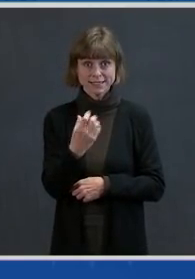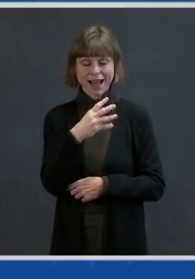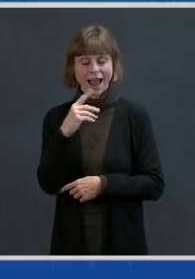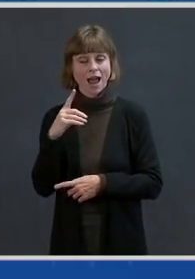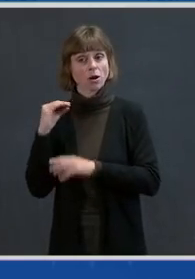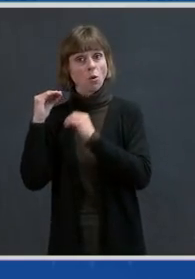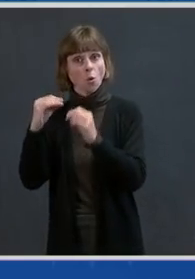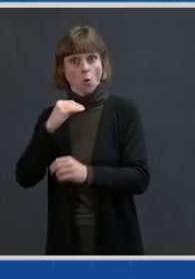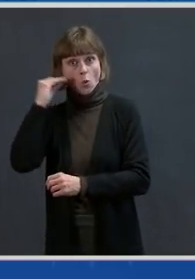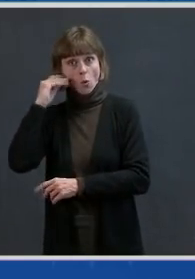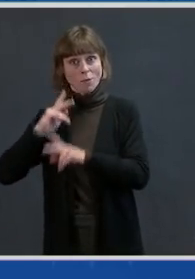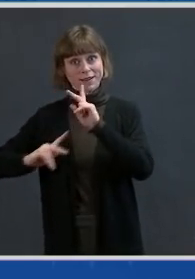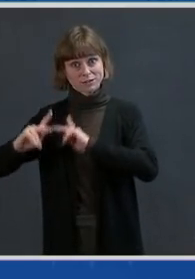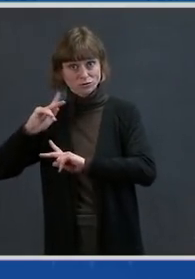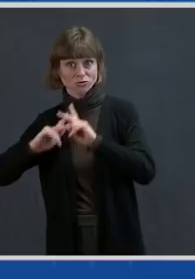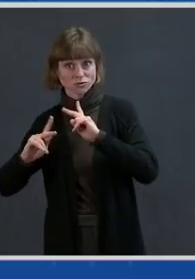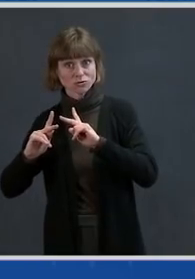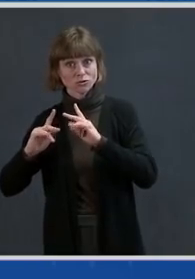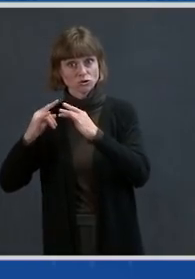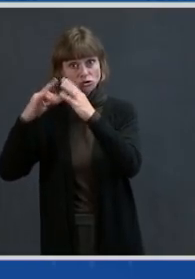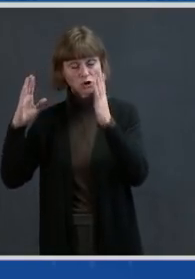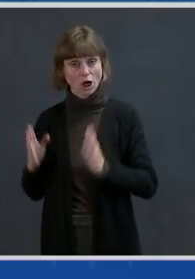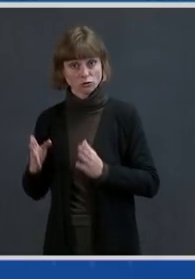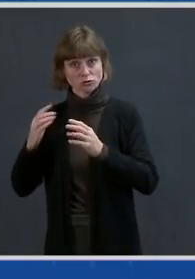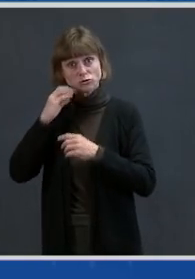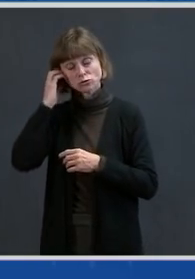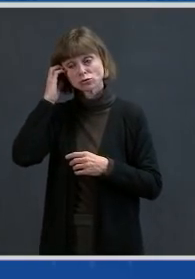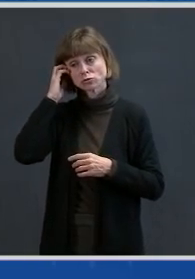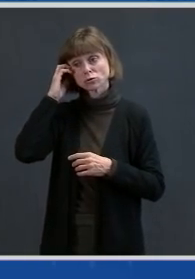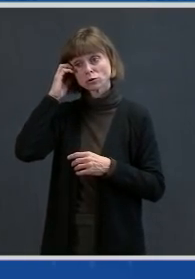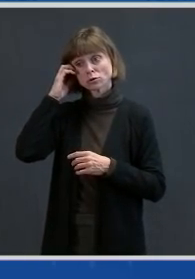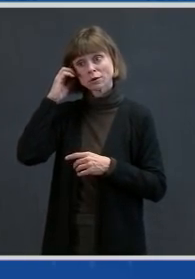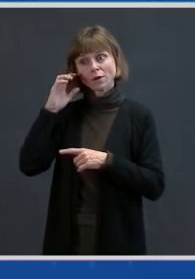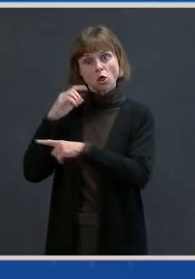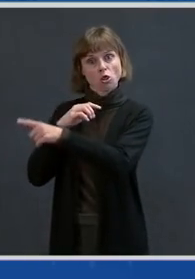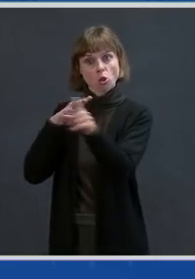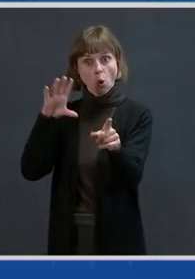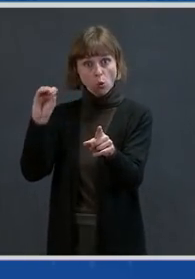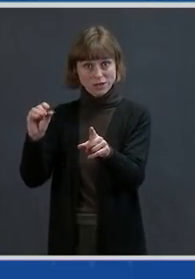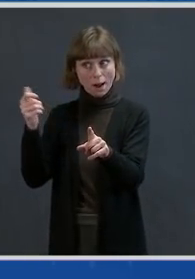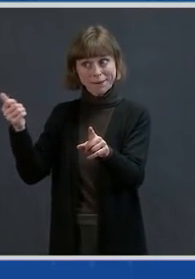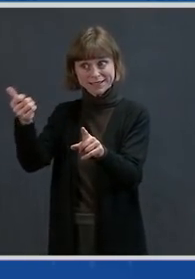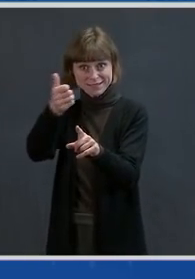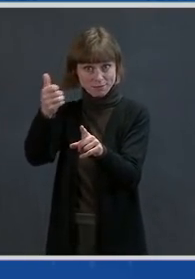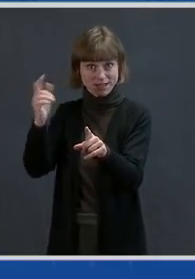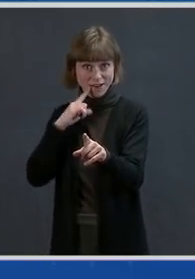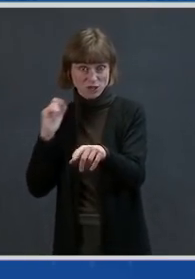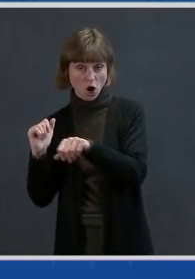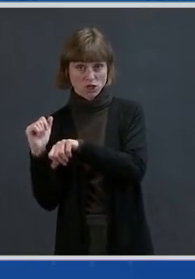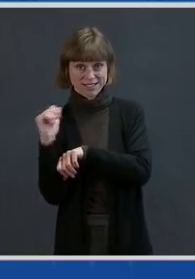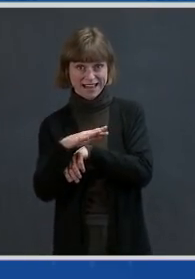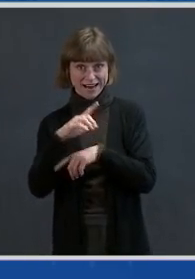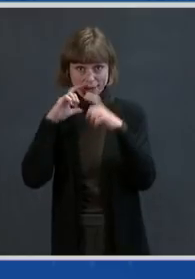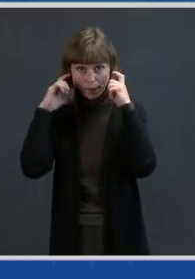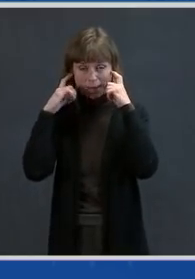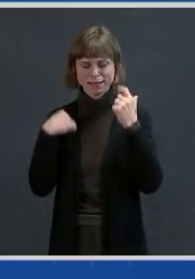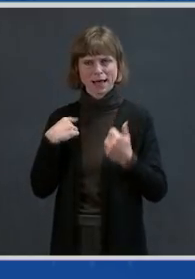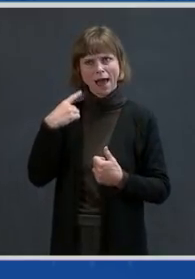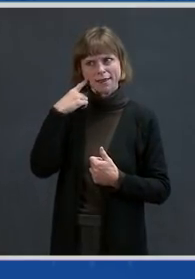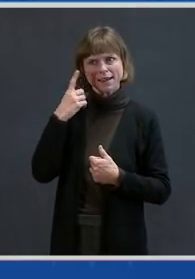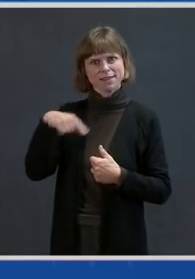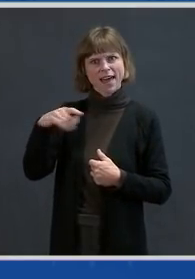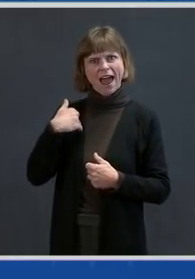these are masks that are being distributed by the company. And I believe that they can — they'll be able to answer those questions. But I believe they've got targets